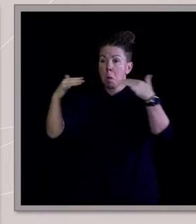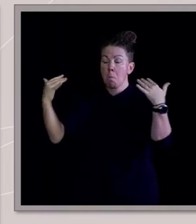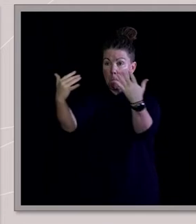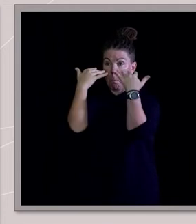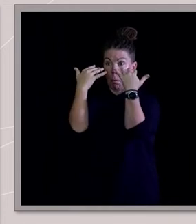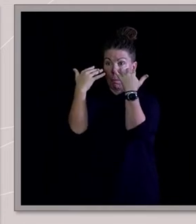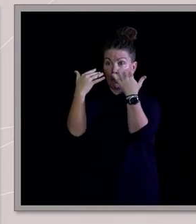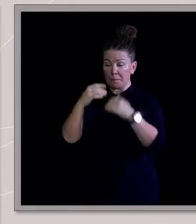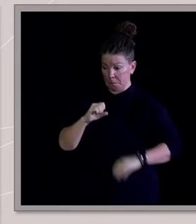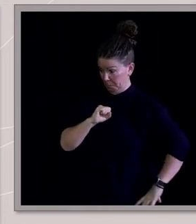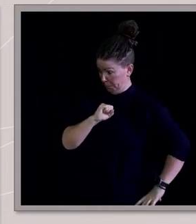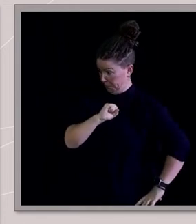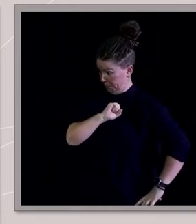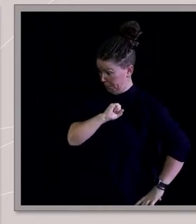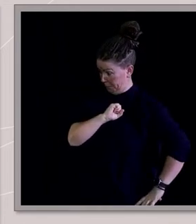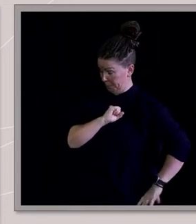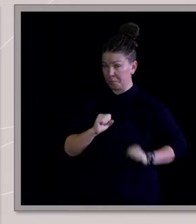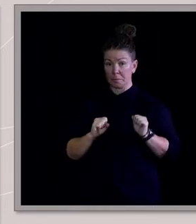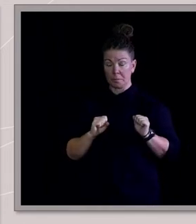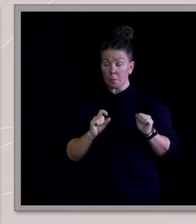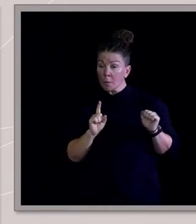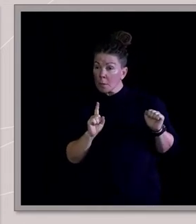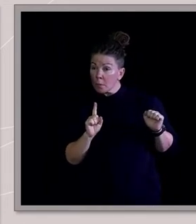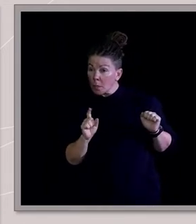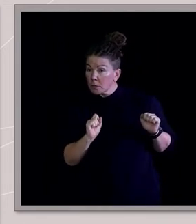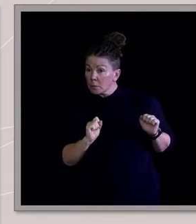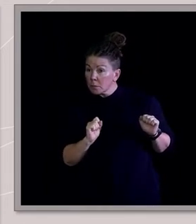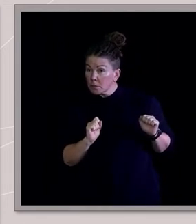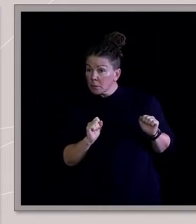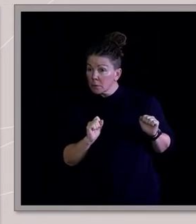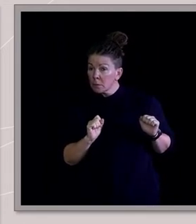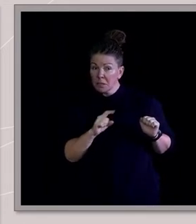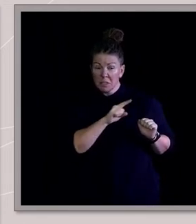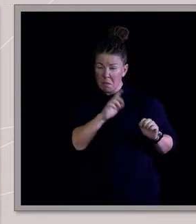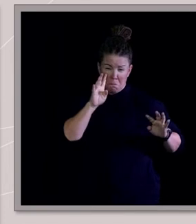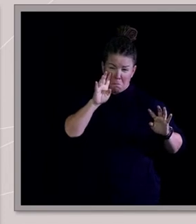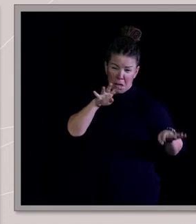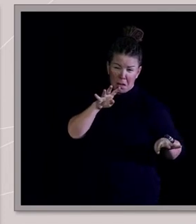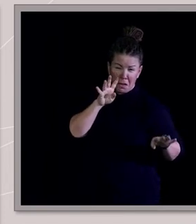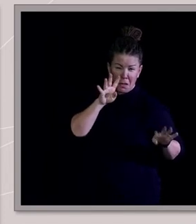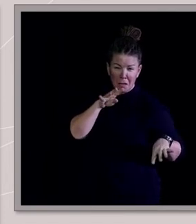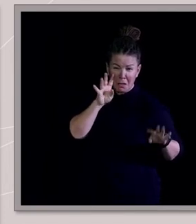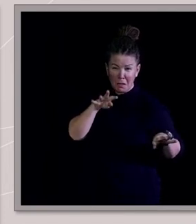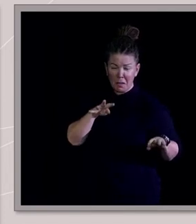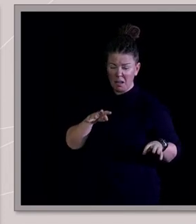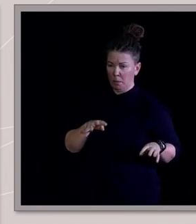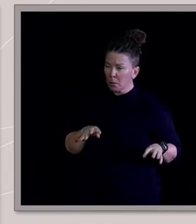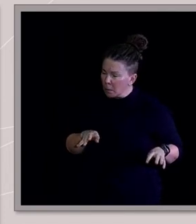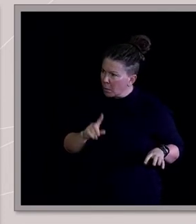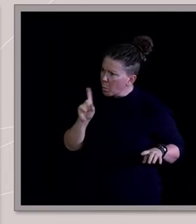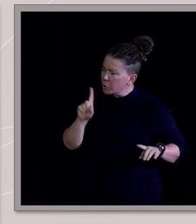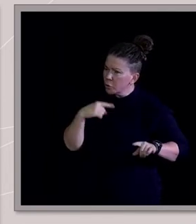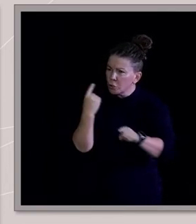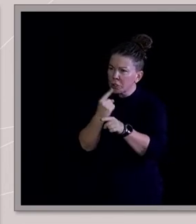what has he just said to her to make her cry? Like in this environment, how could he possibly make